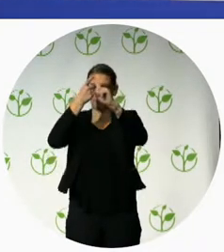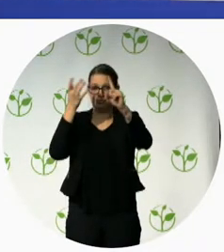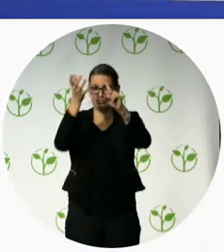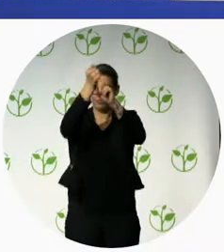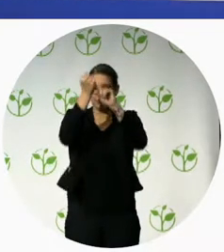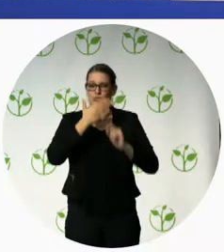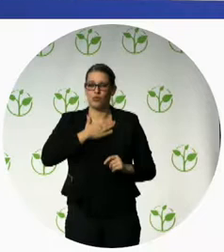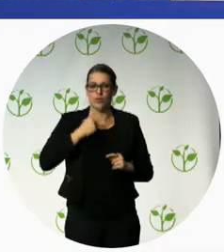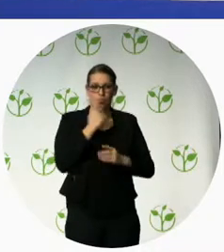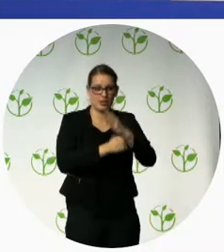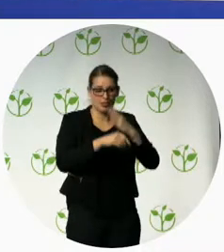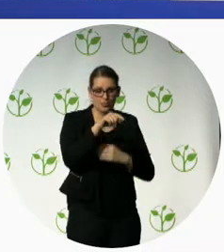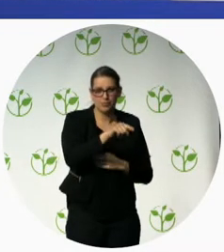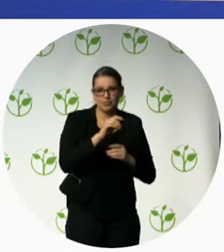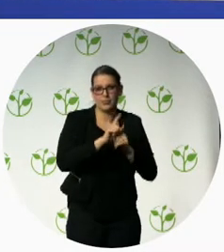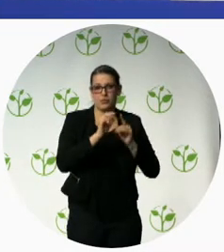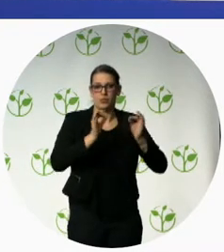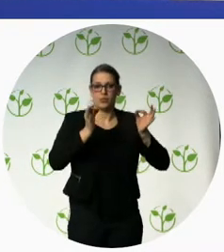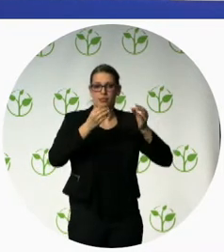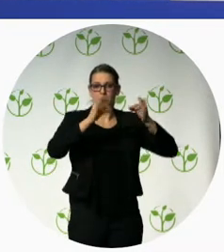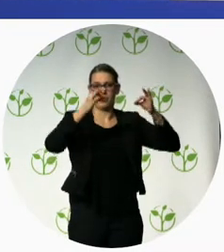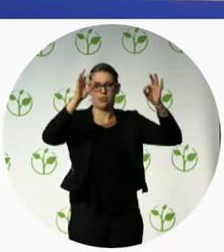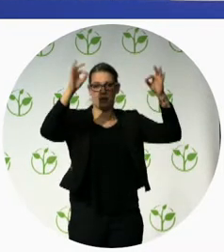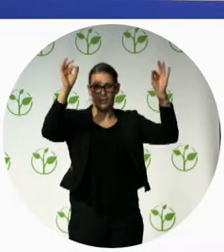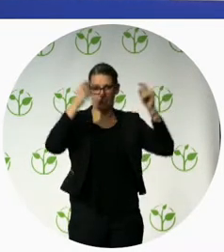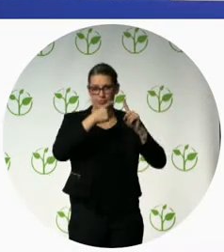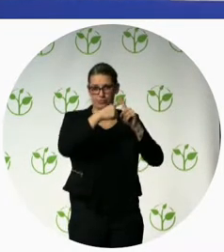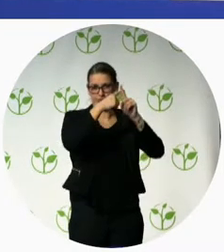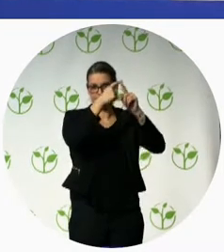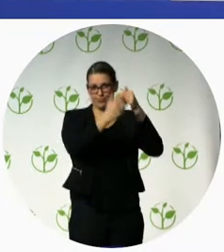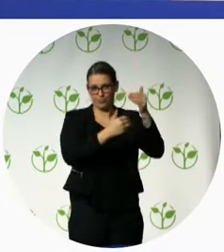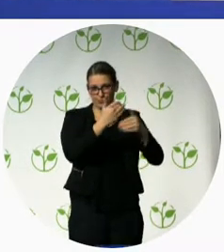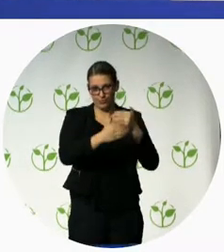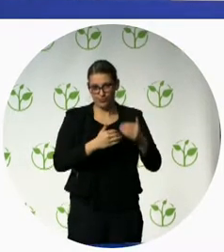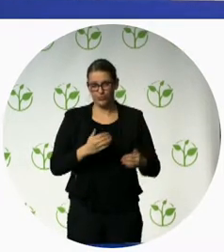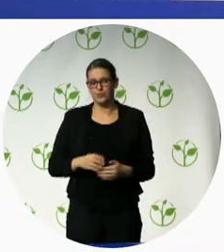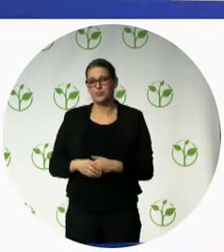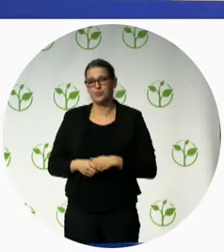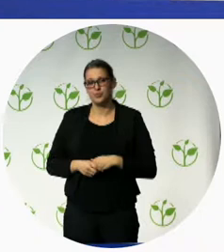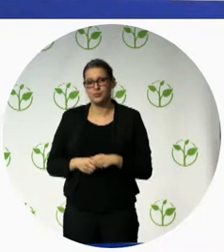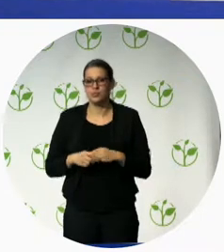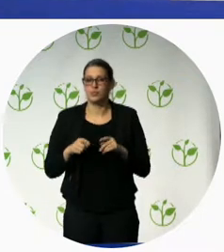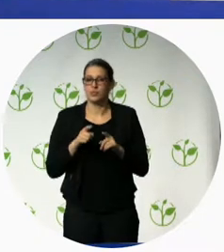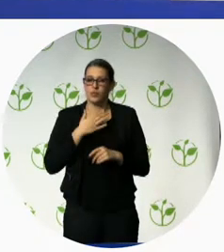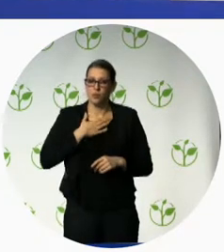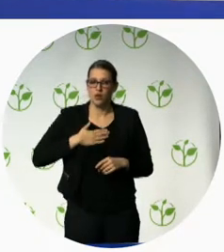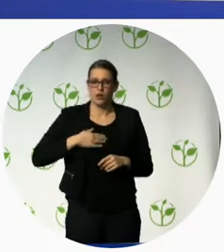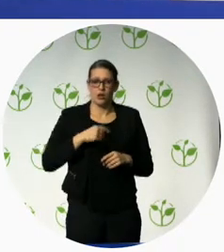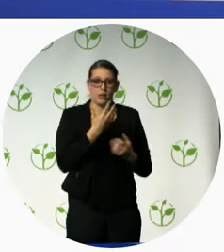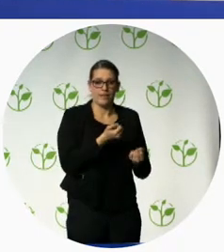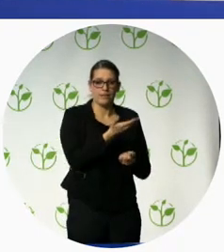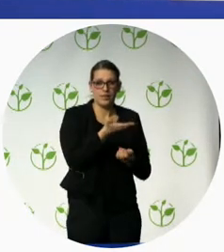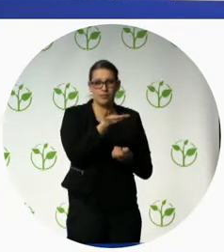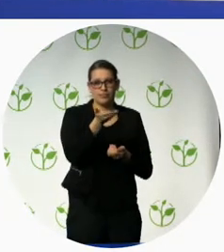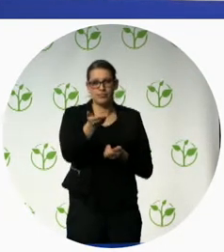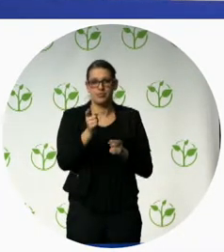there has been improved access to services and devices however there was a lack